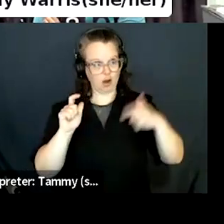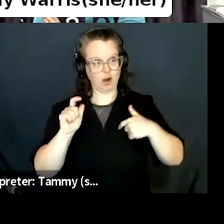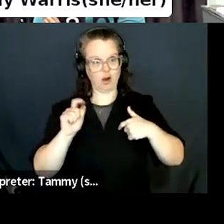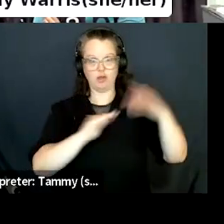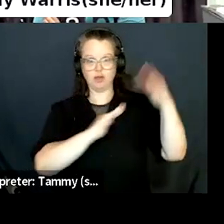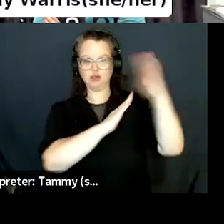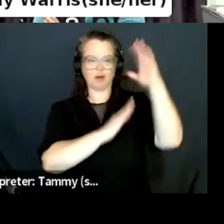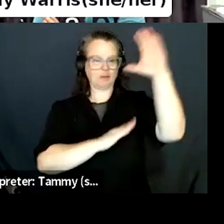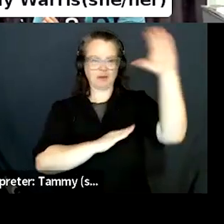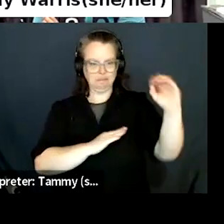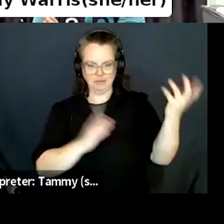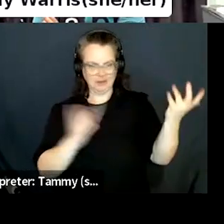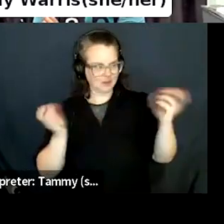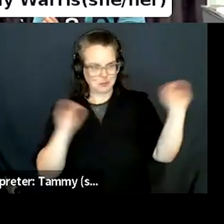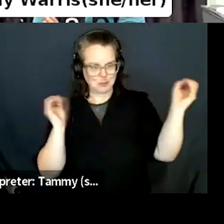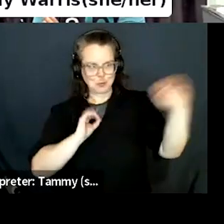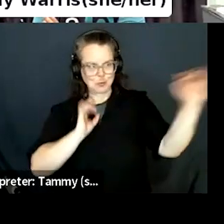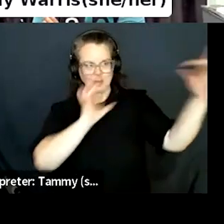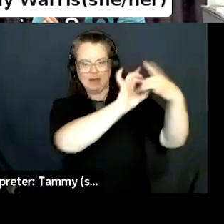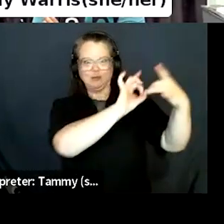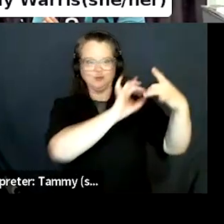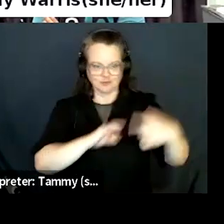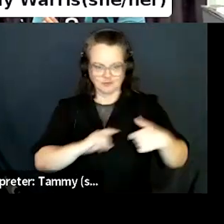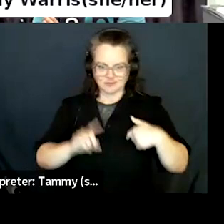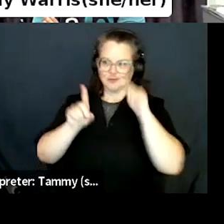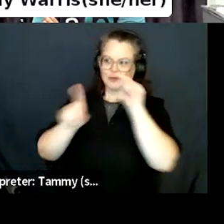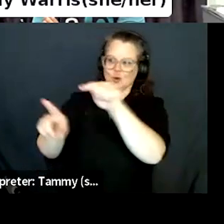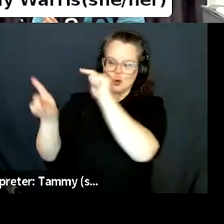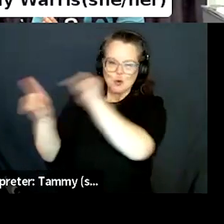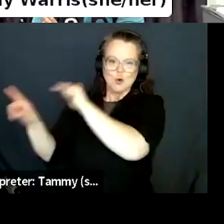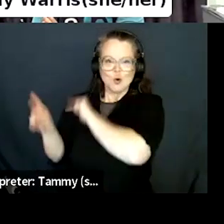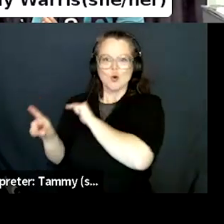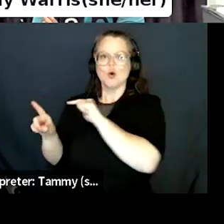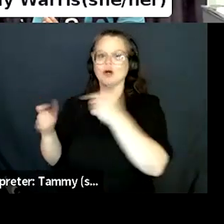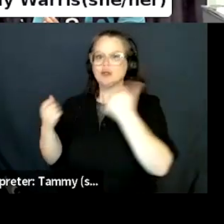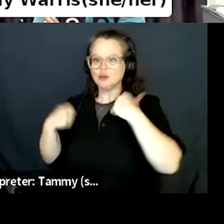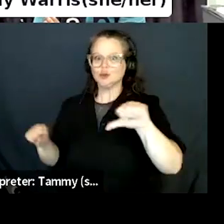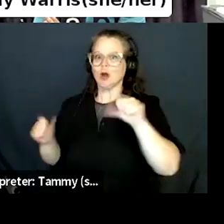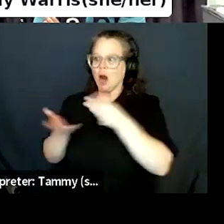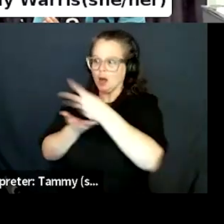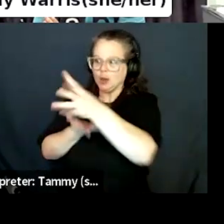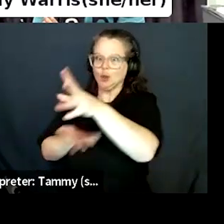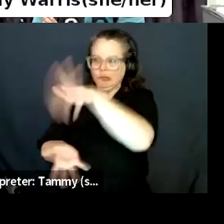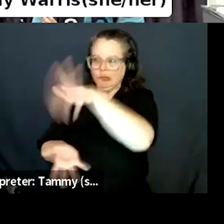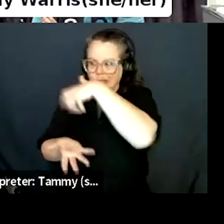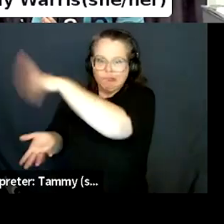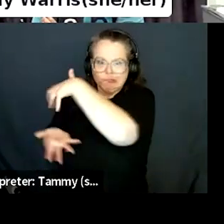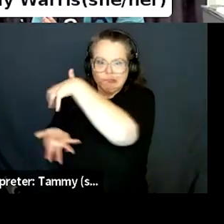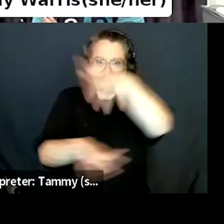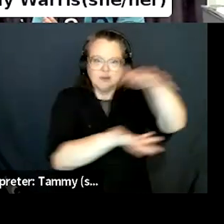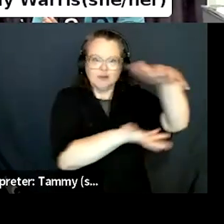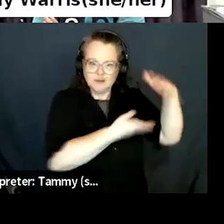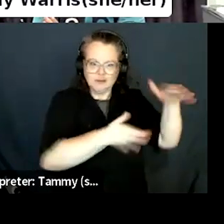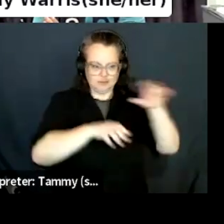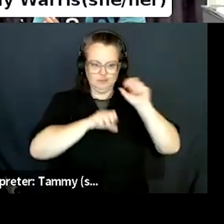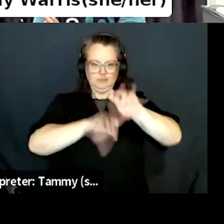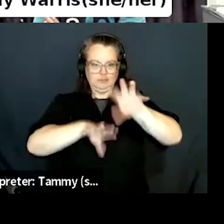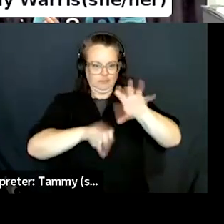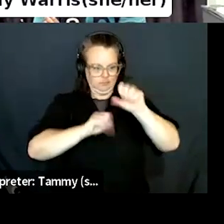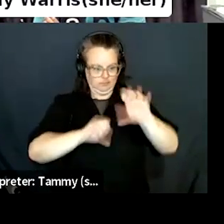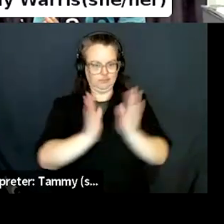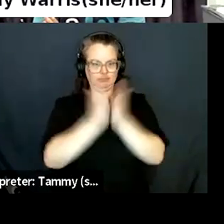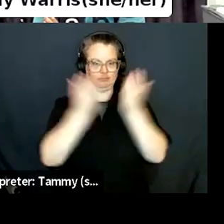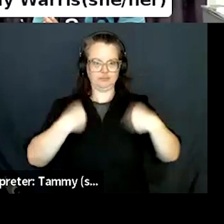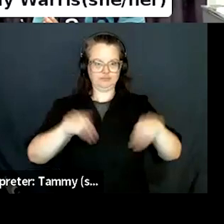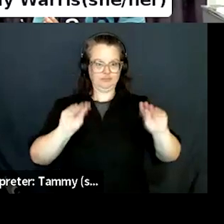care. I need these now for the release date. Um, so there were all sorts of inefficiencies in ways that, um, my business could have saved